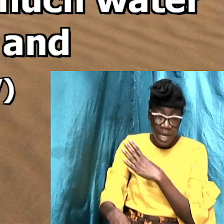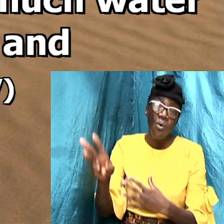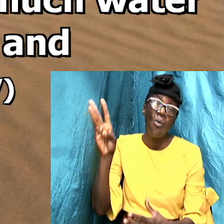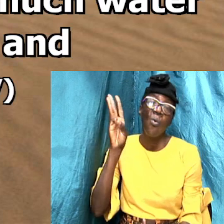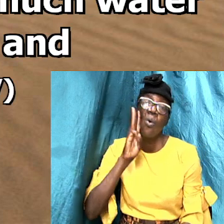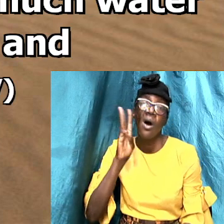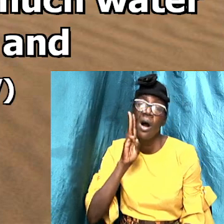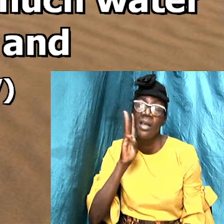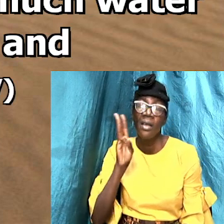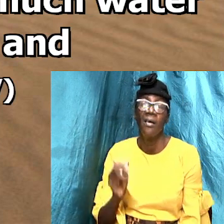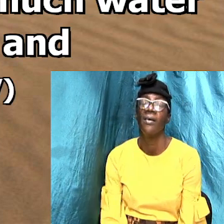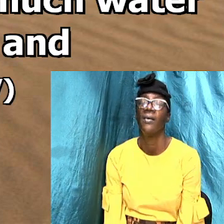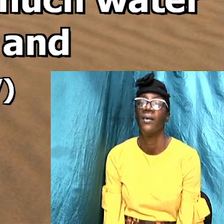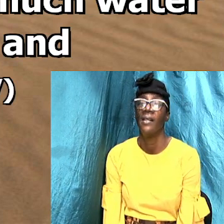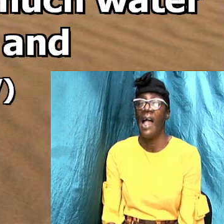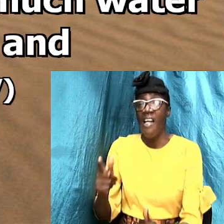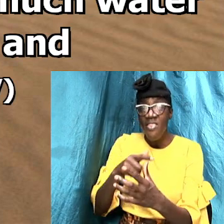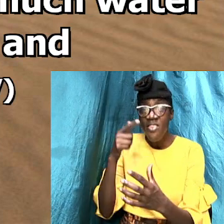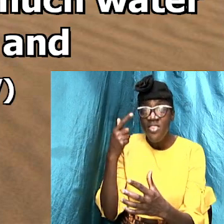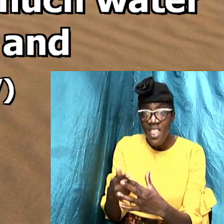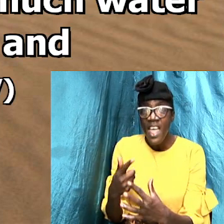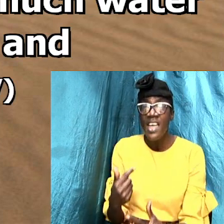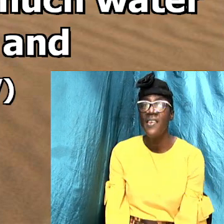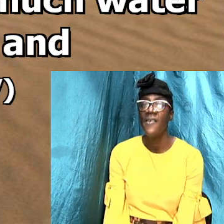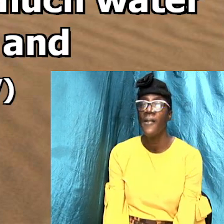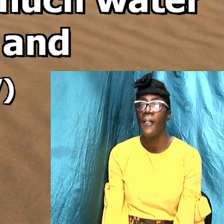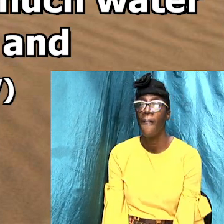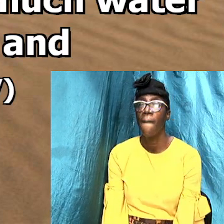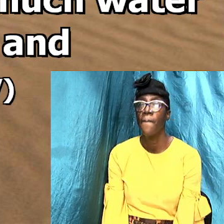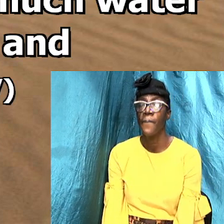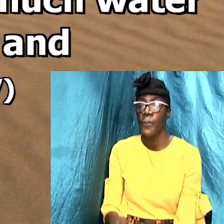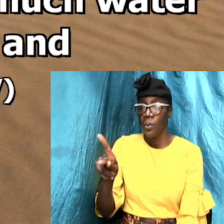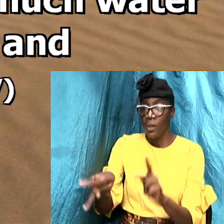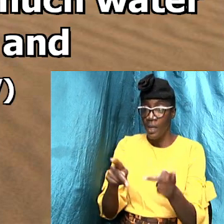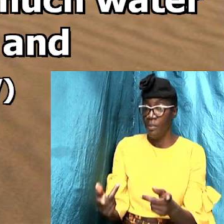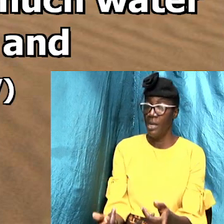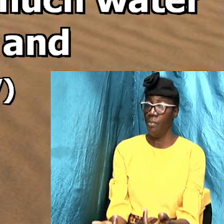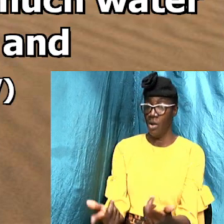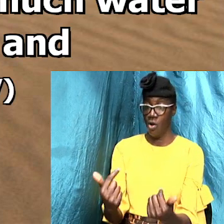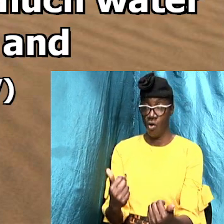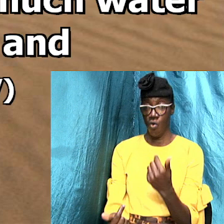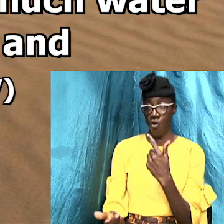Bible we talking then the people kept coming